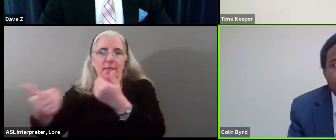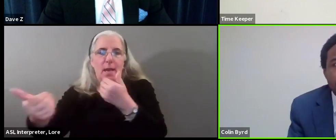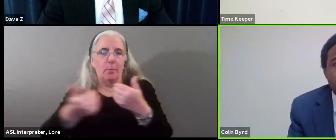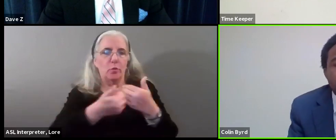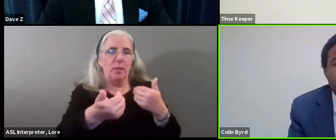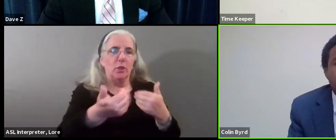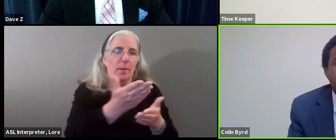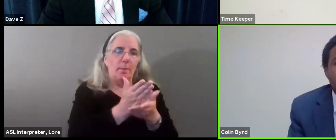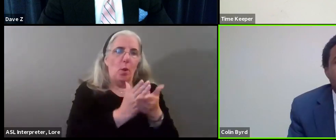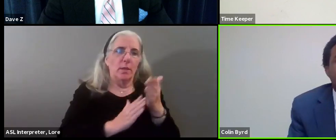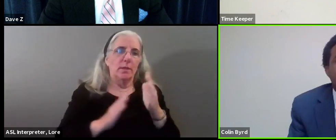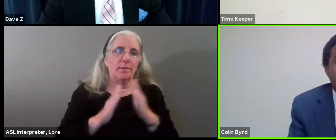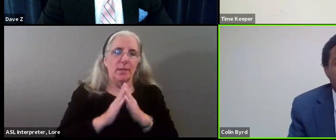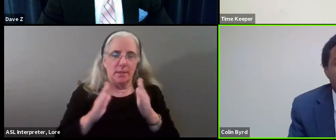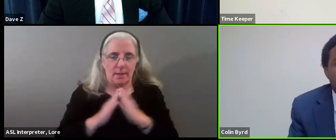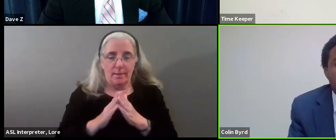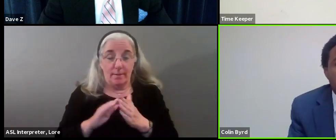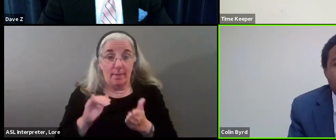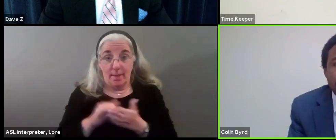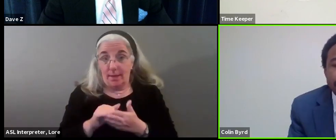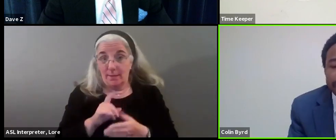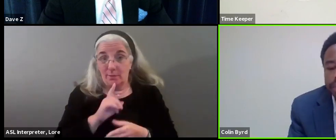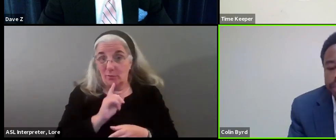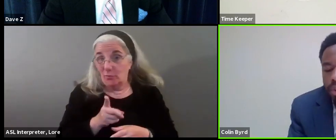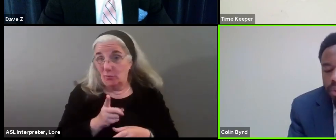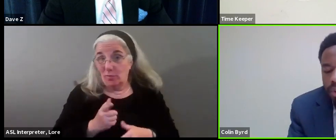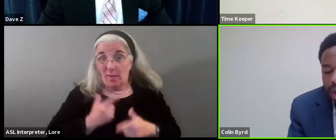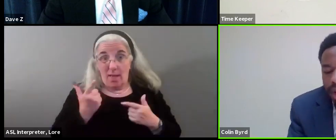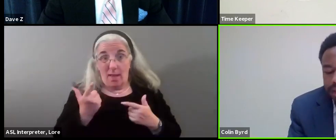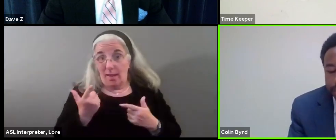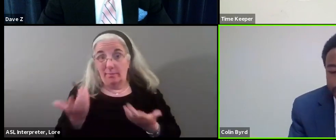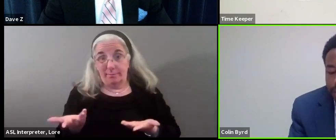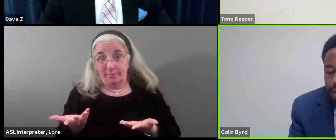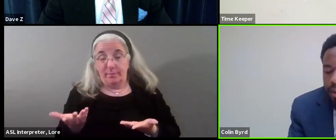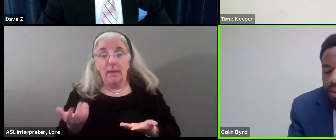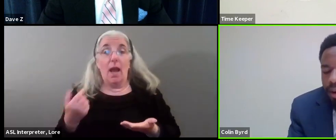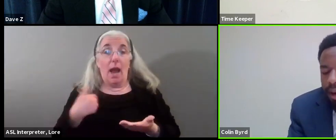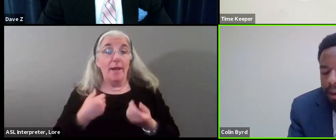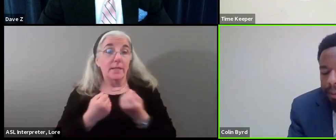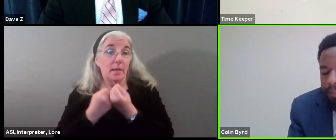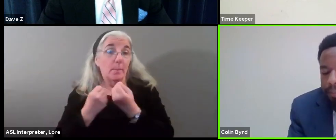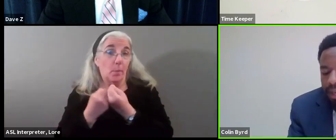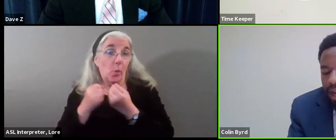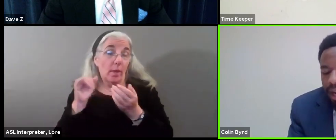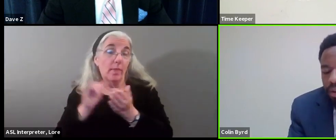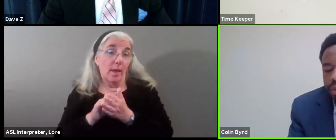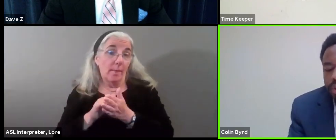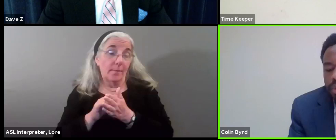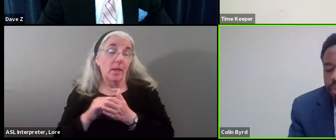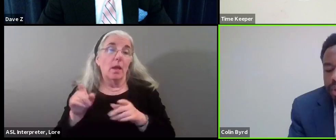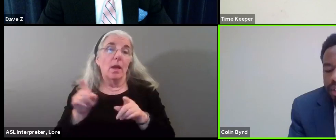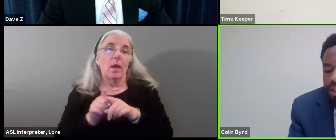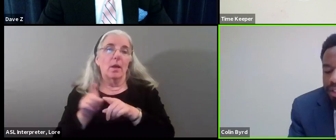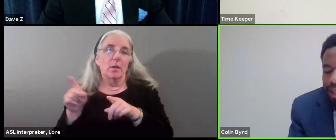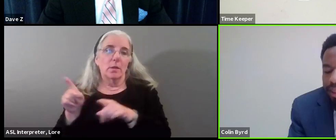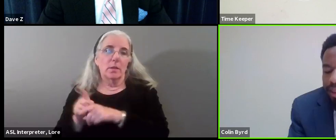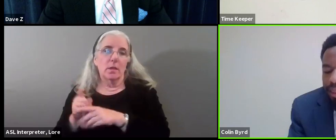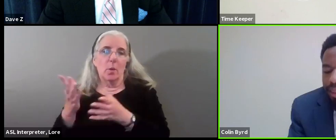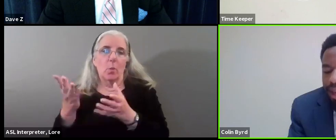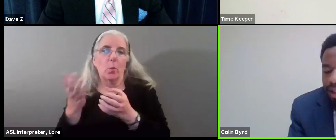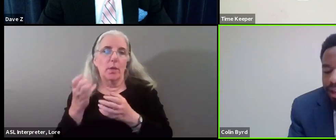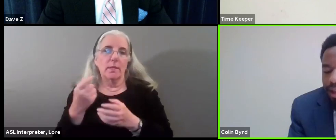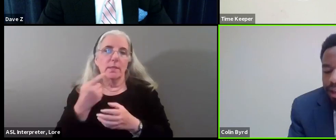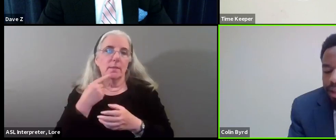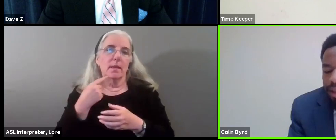of the city, I mean, that's just, that's just a fact, right. Um, and so I support it. Um, and I also wanted to say